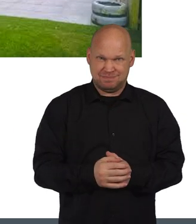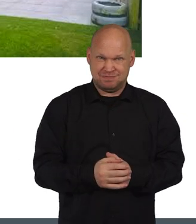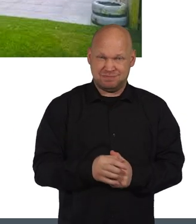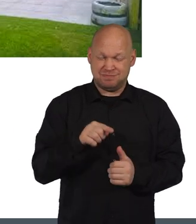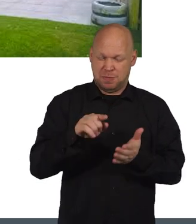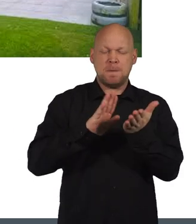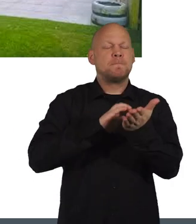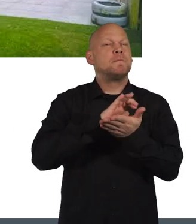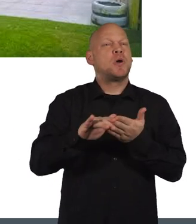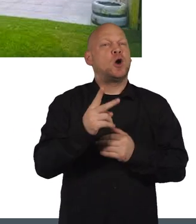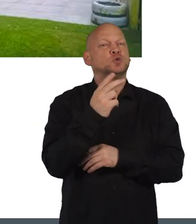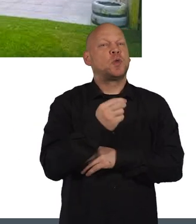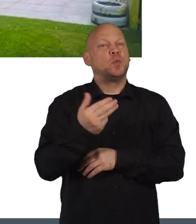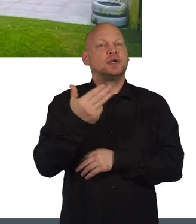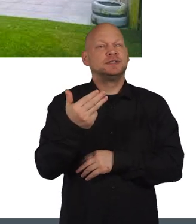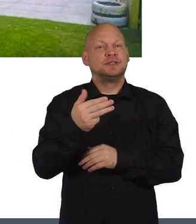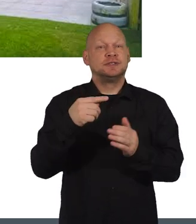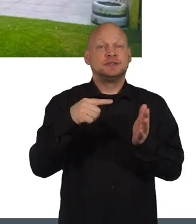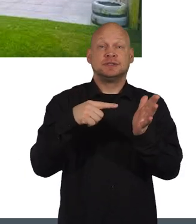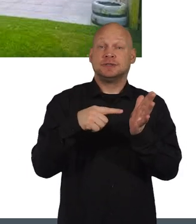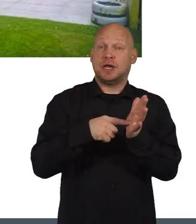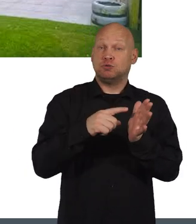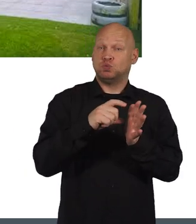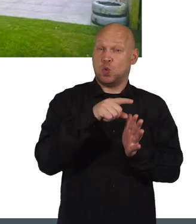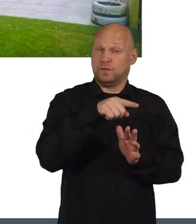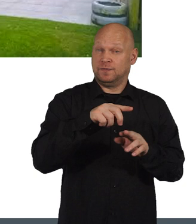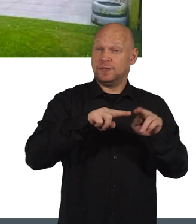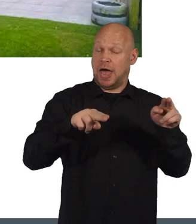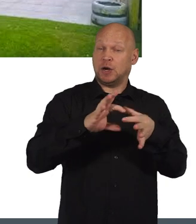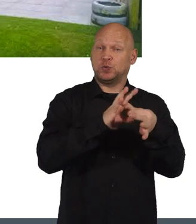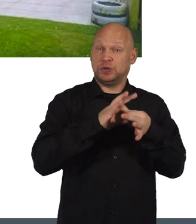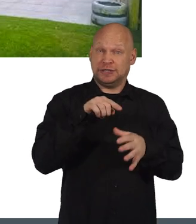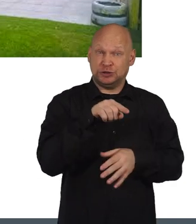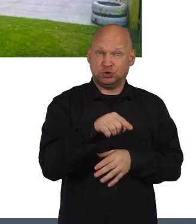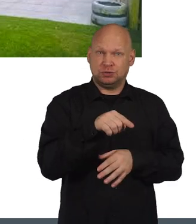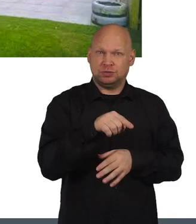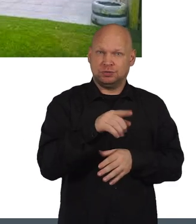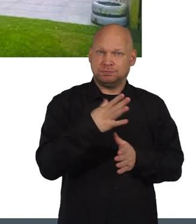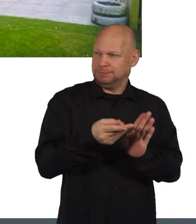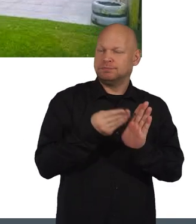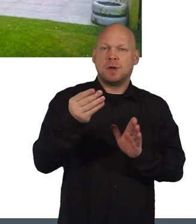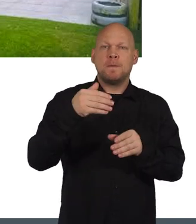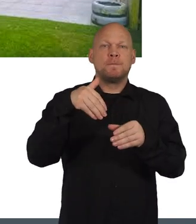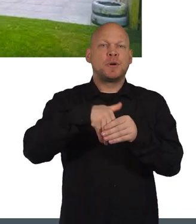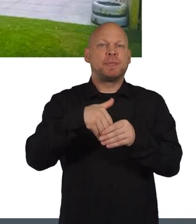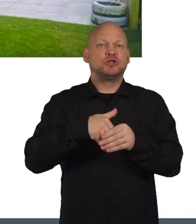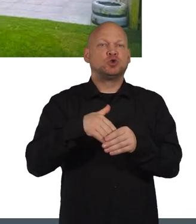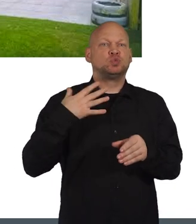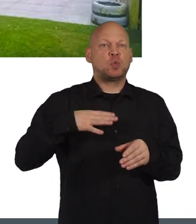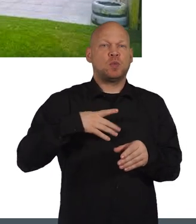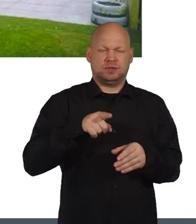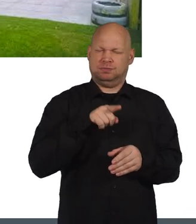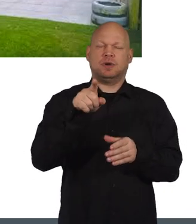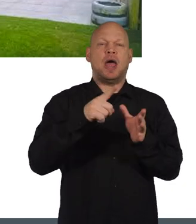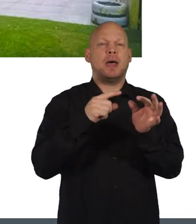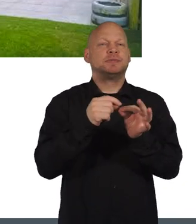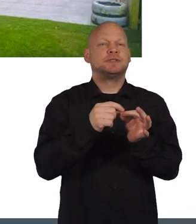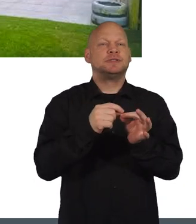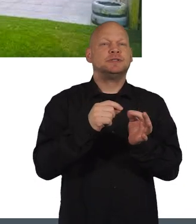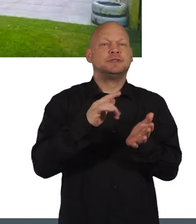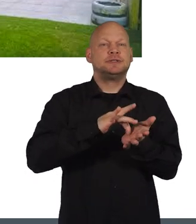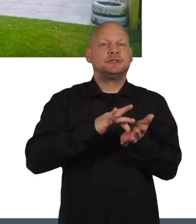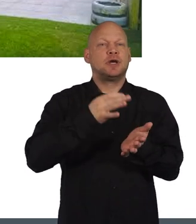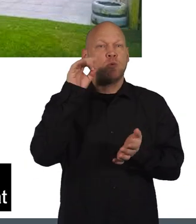In March 2019, Tilly Drone Flat Association submitted a participation request to Aberdeen City